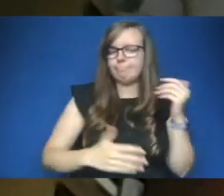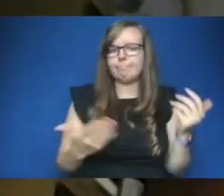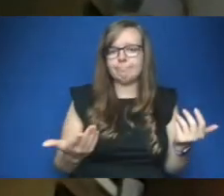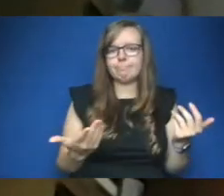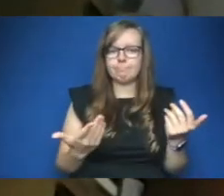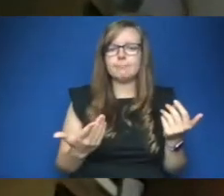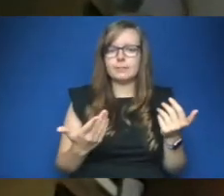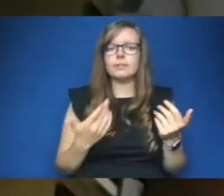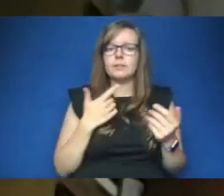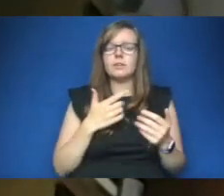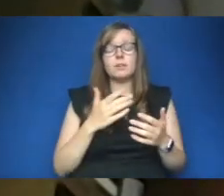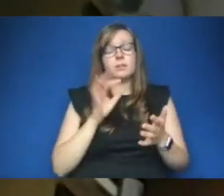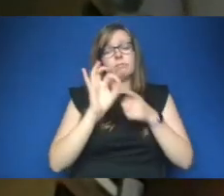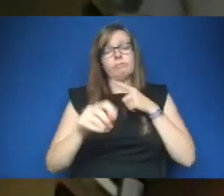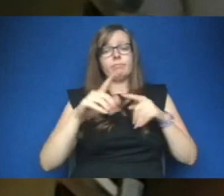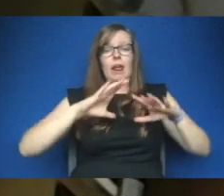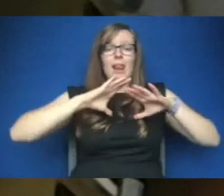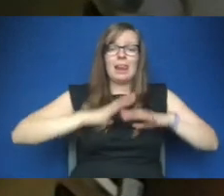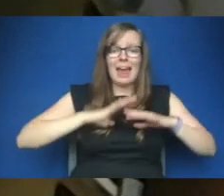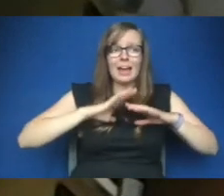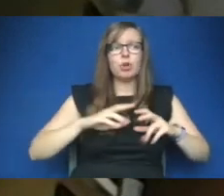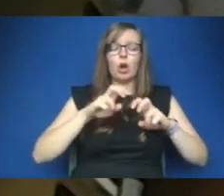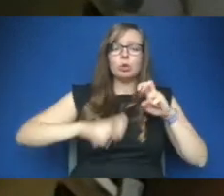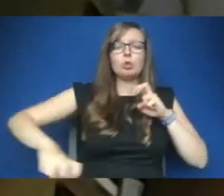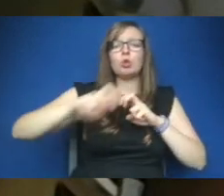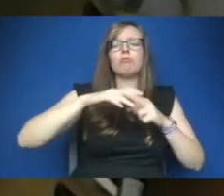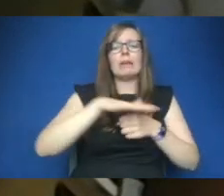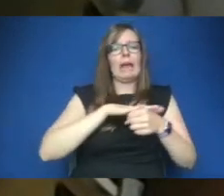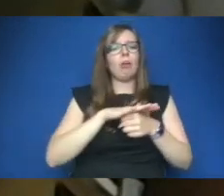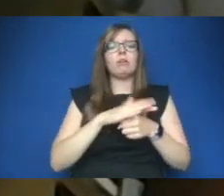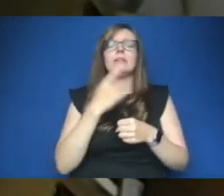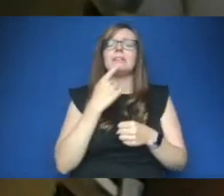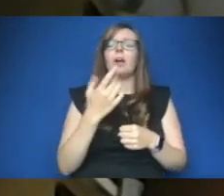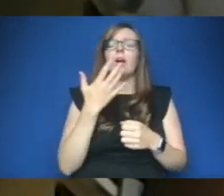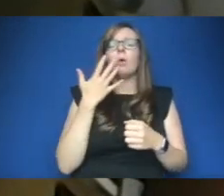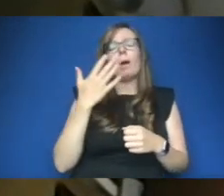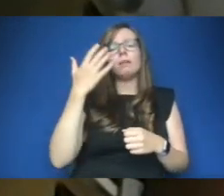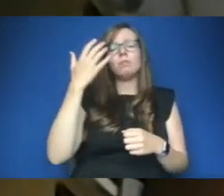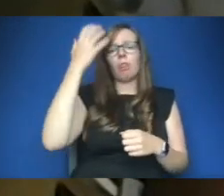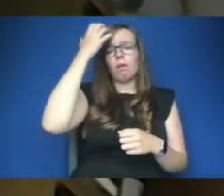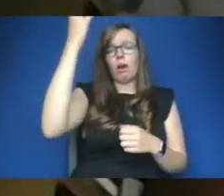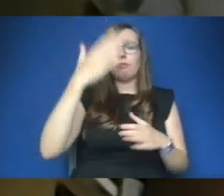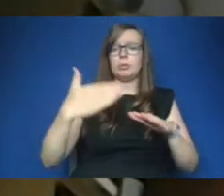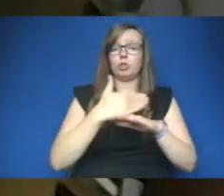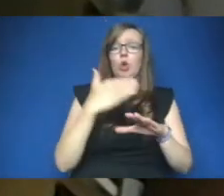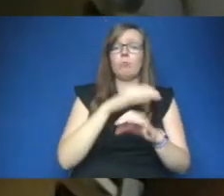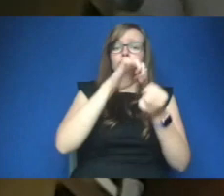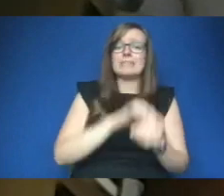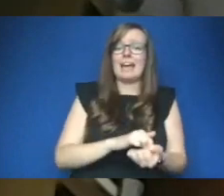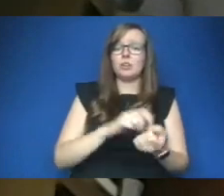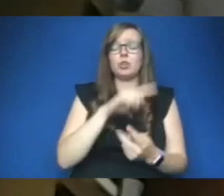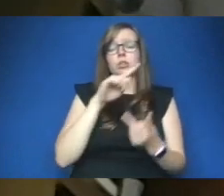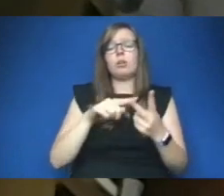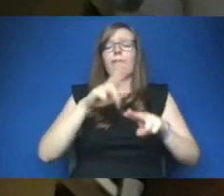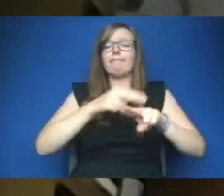the leisure tourism industries are saying that once the government's job retention scheme the furlough scheme ends they'll need to make tens hundreds of thousands of people